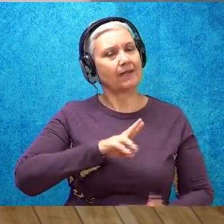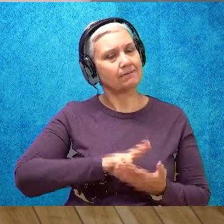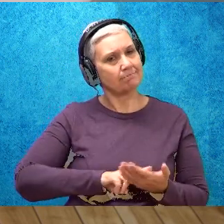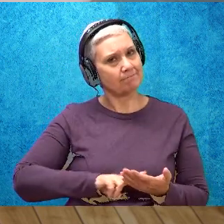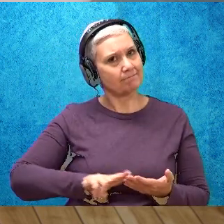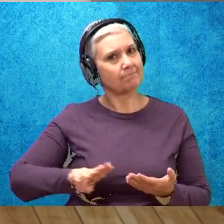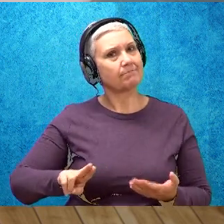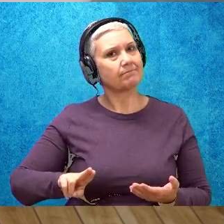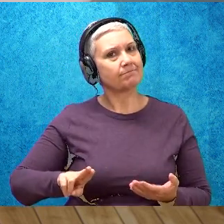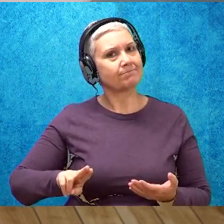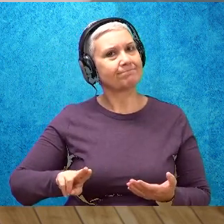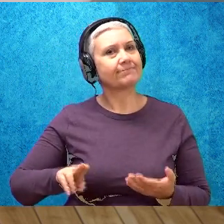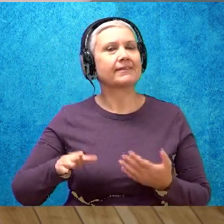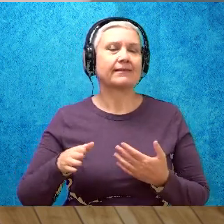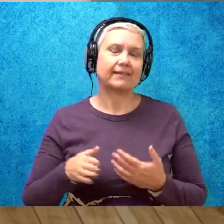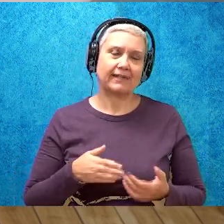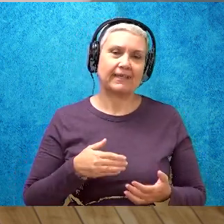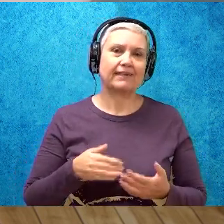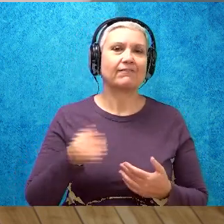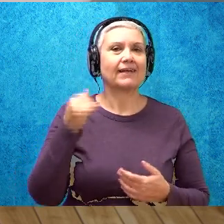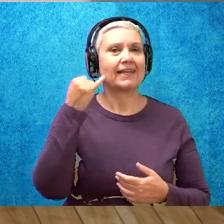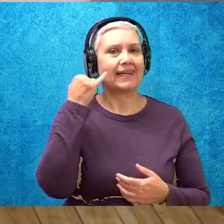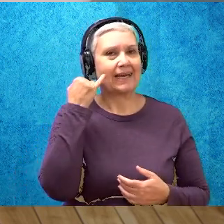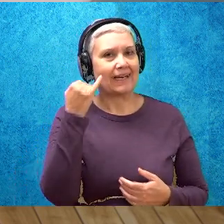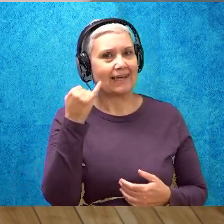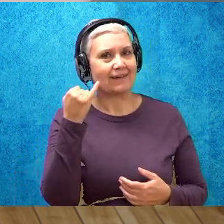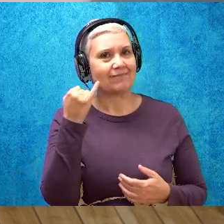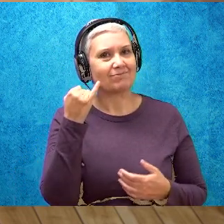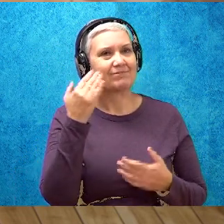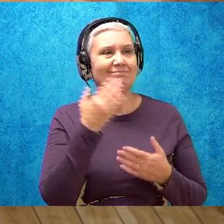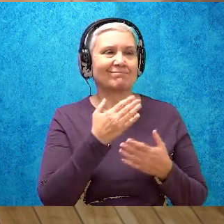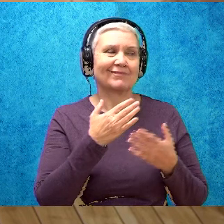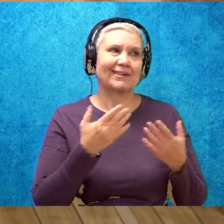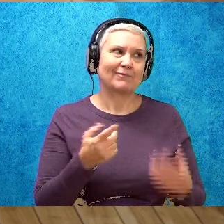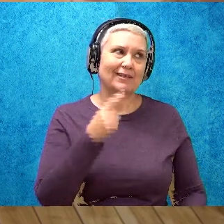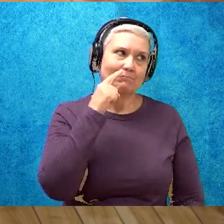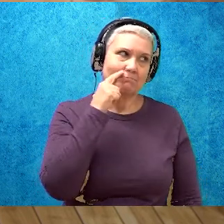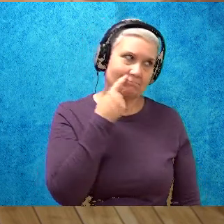Even if whatever they hear is something boring.